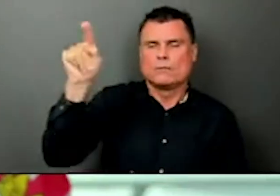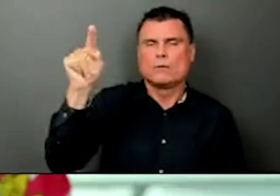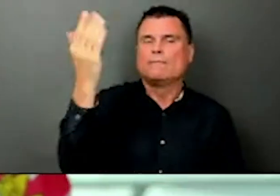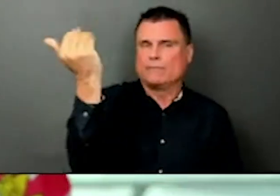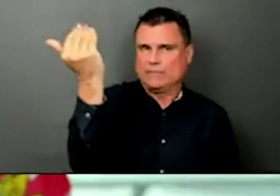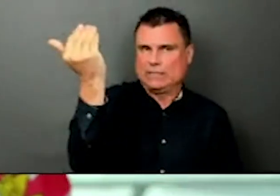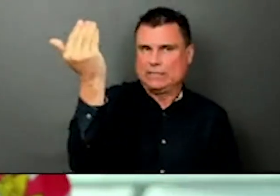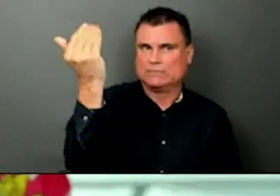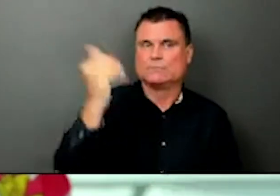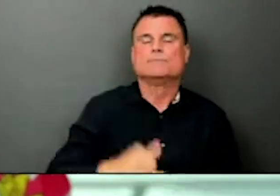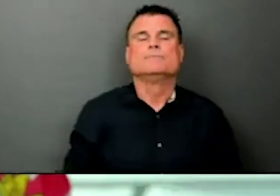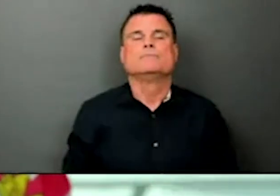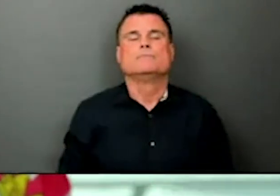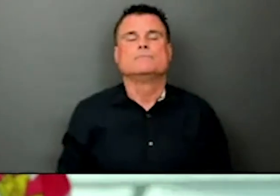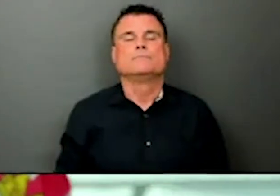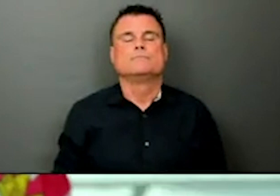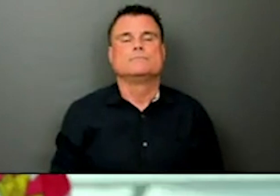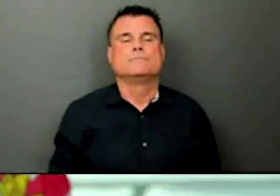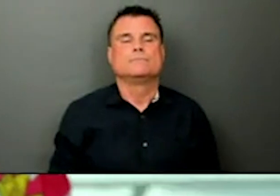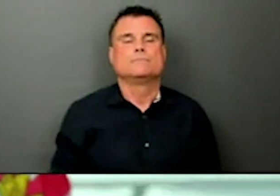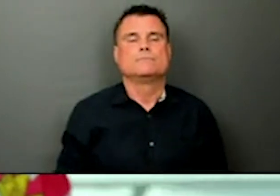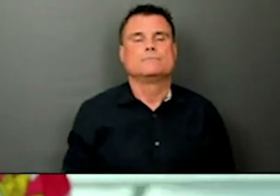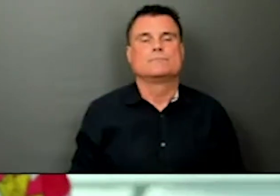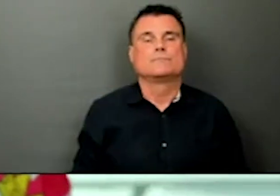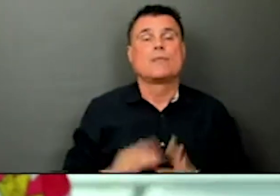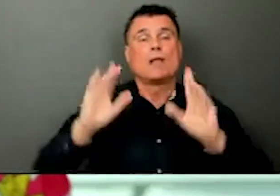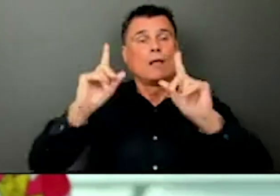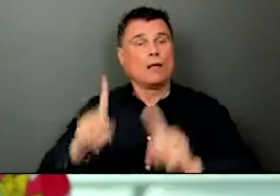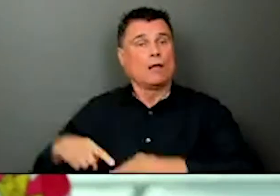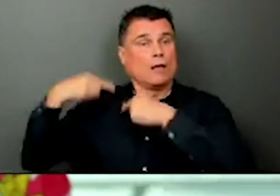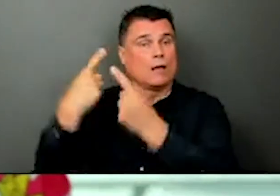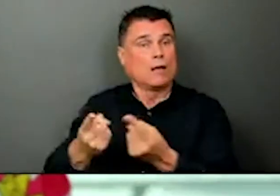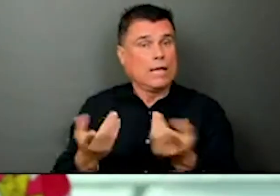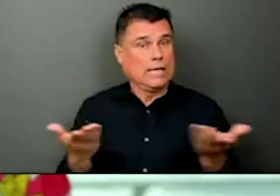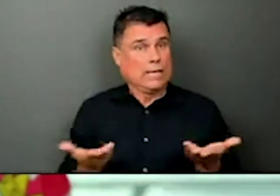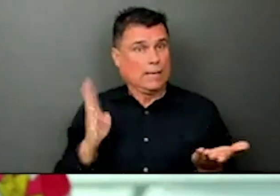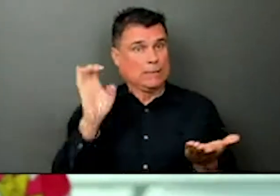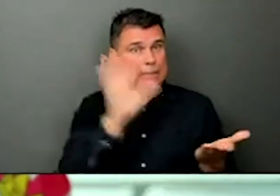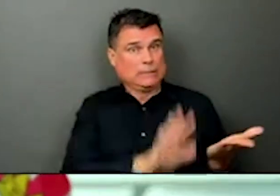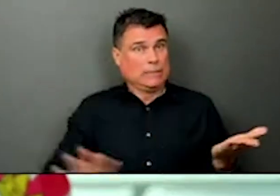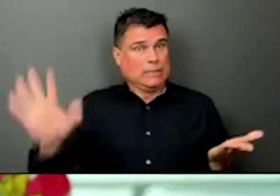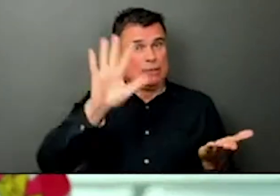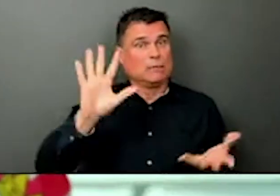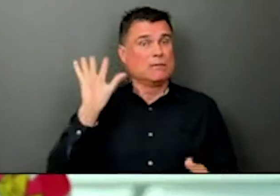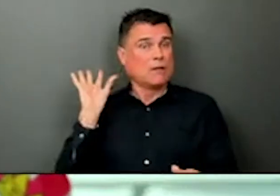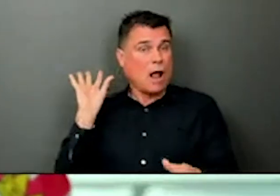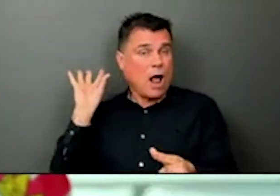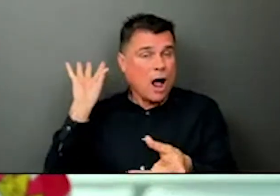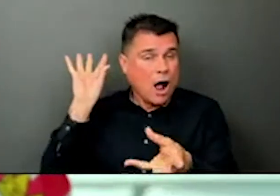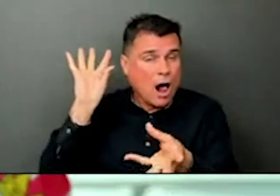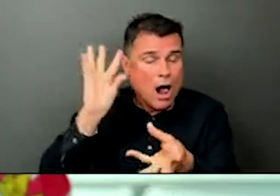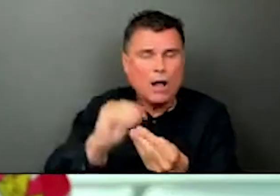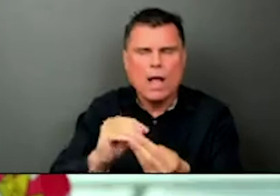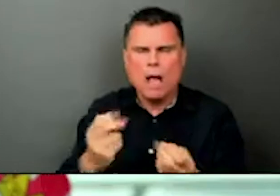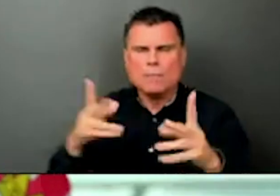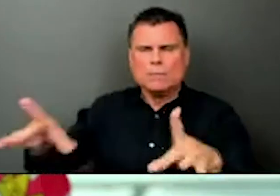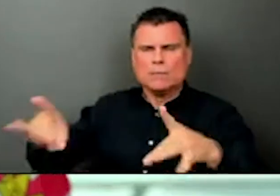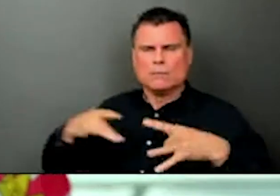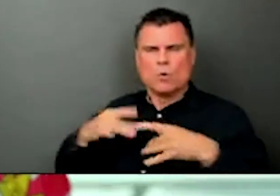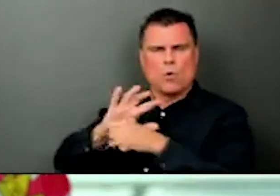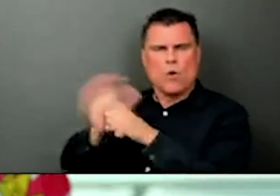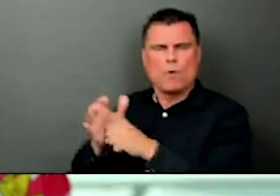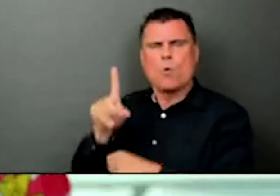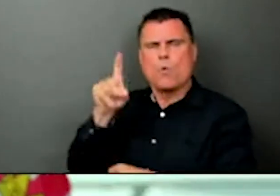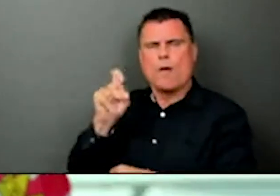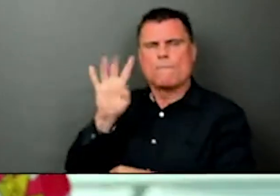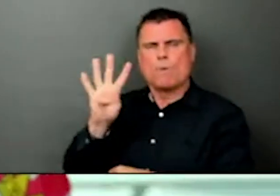,663 British Columbians ever diagnosed with COVID-19. At the moment, 2,102